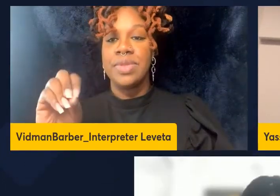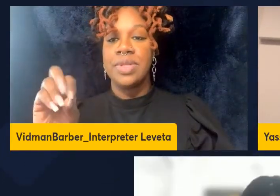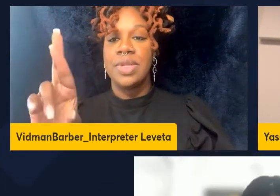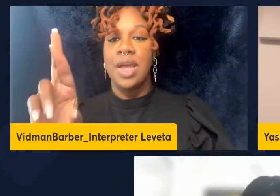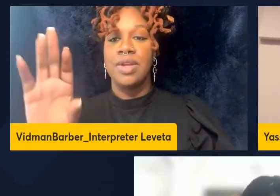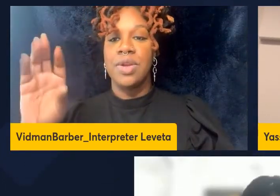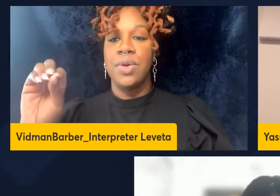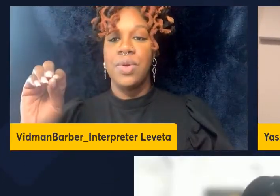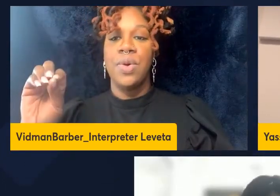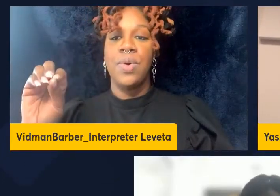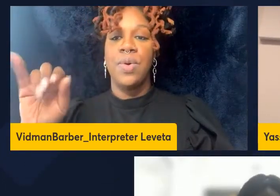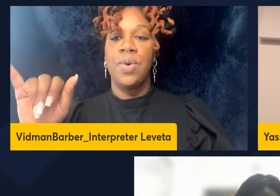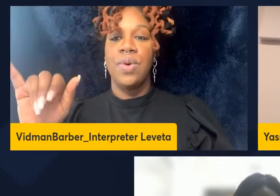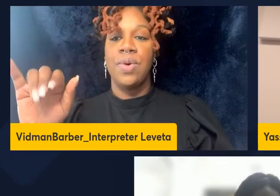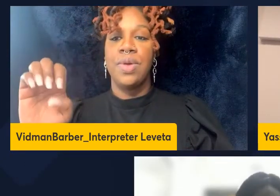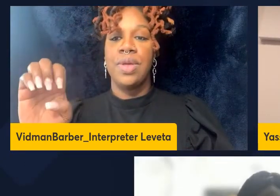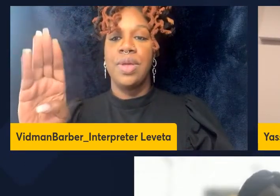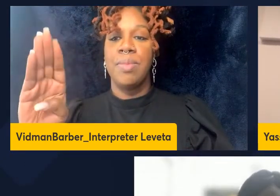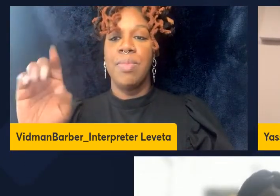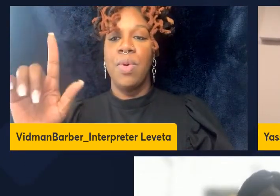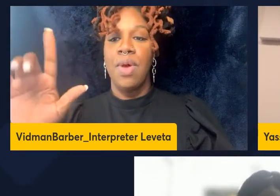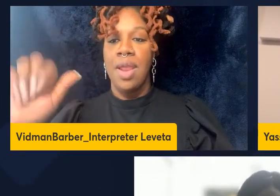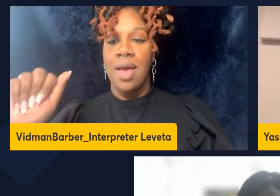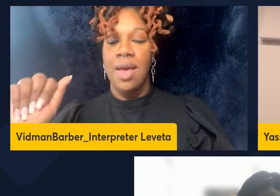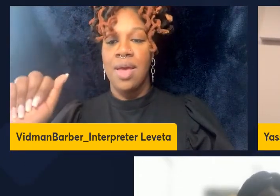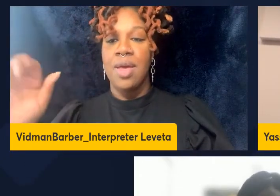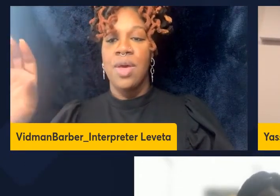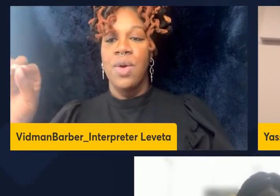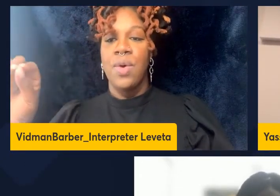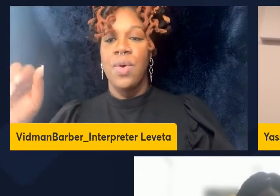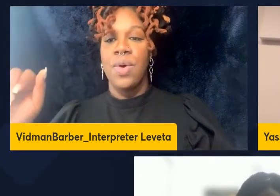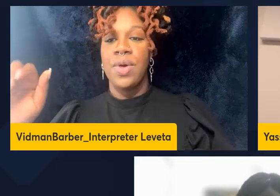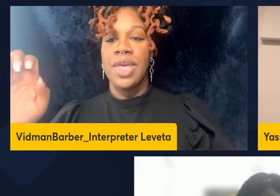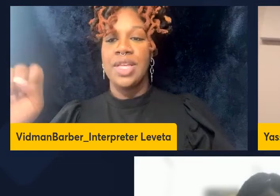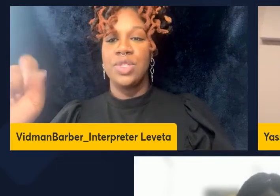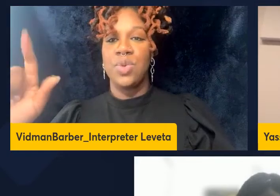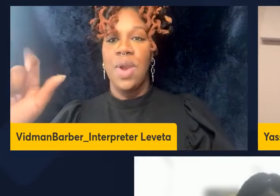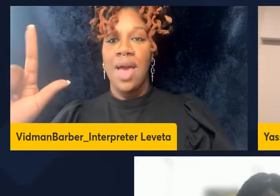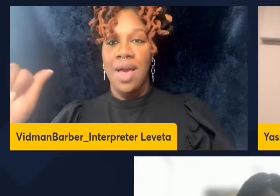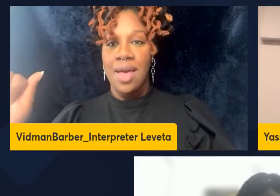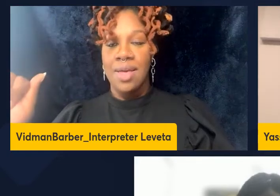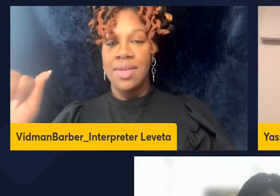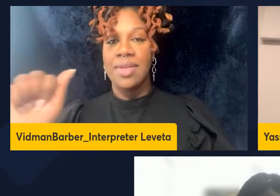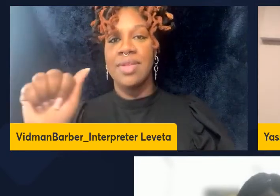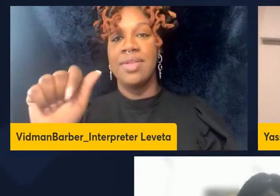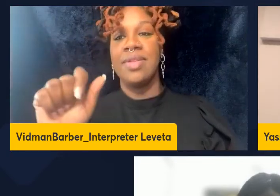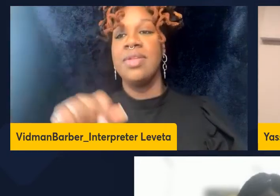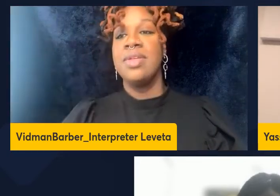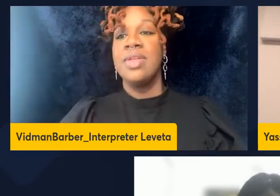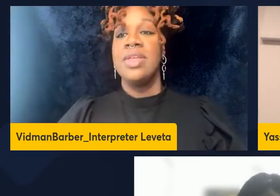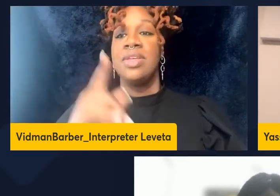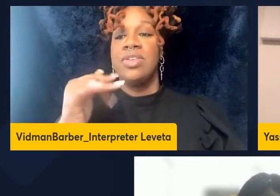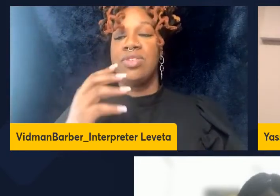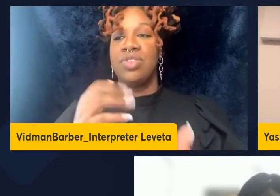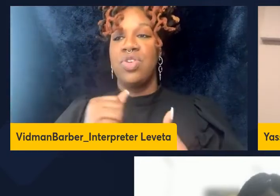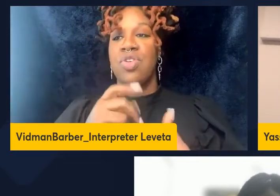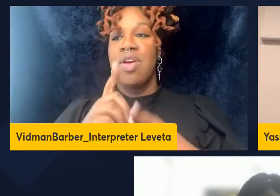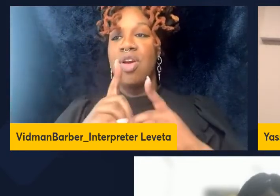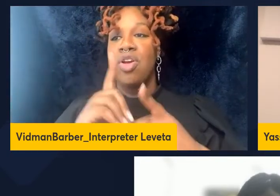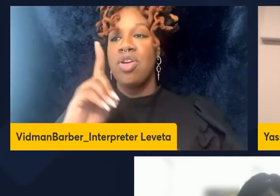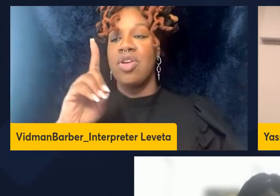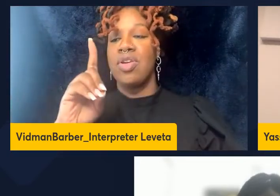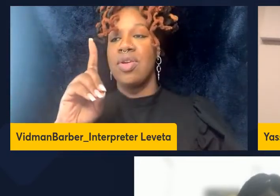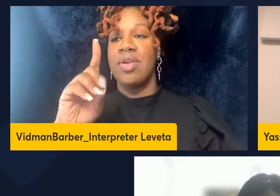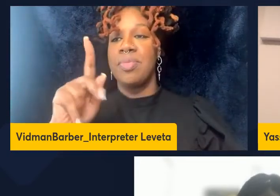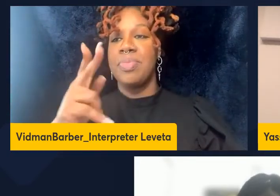Oyosola so Dr Oybola Oyosola earned her doctor of veterinary medicine degree at the